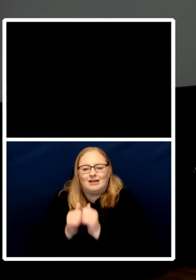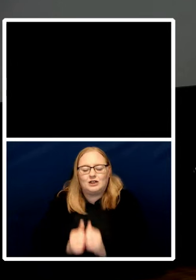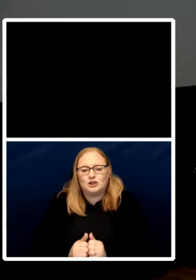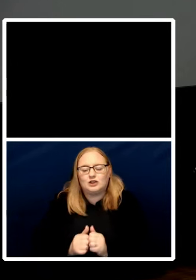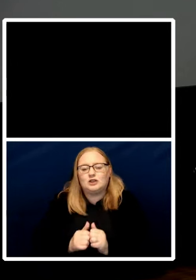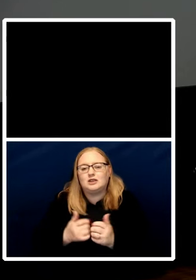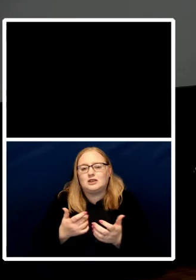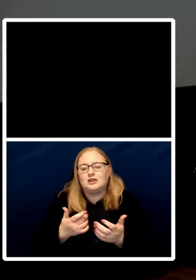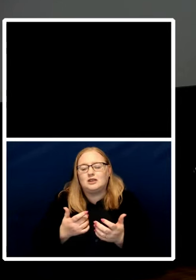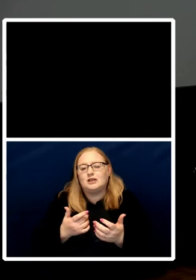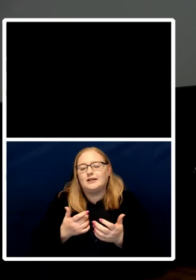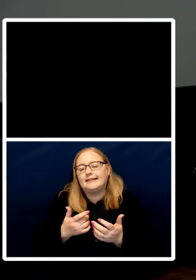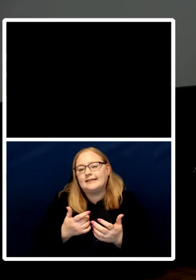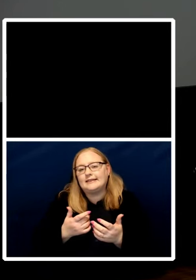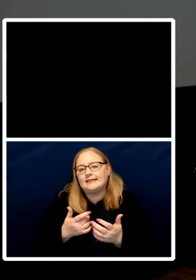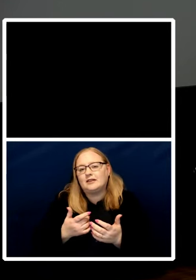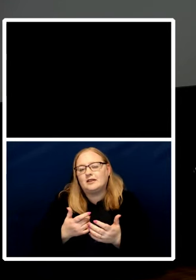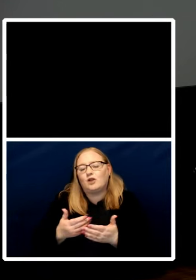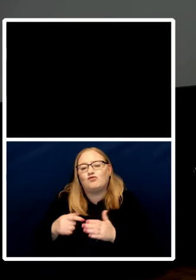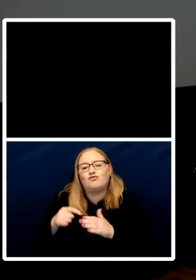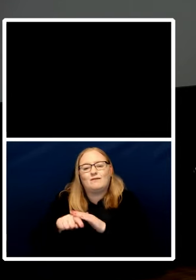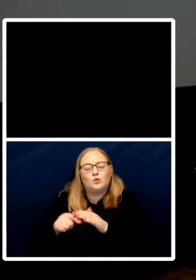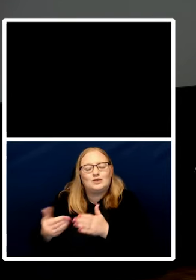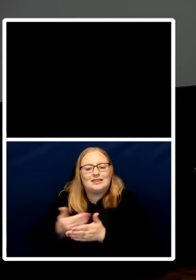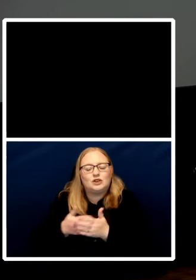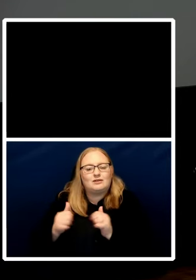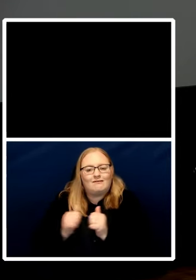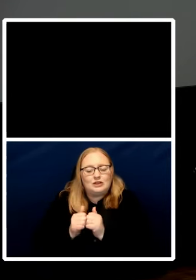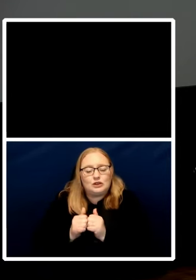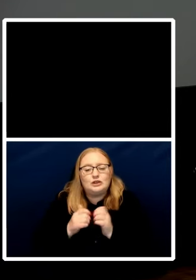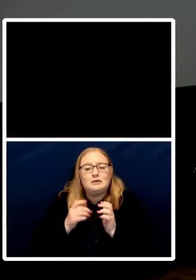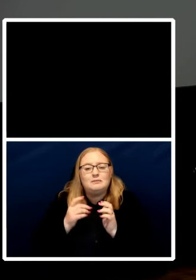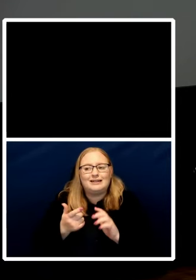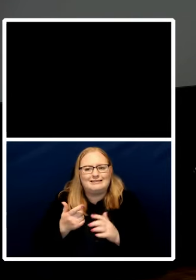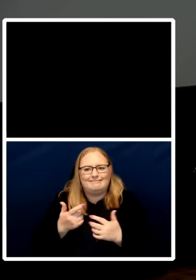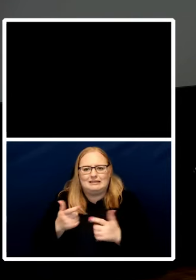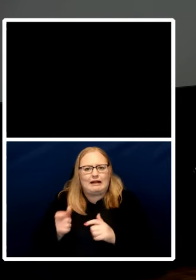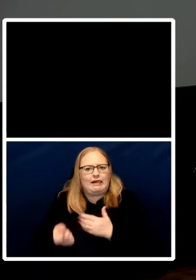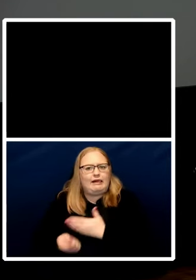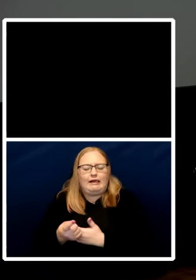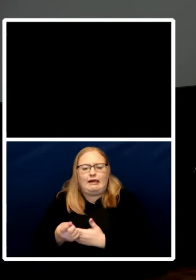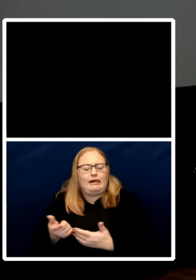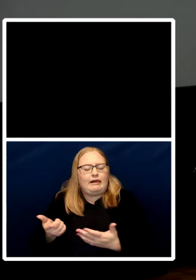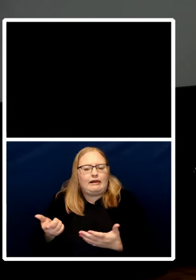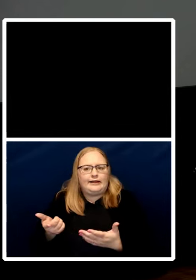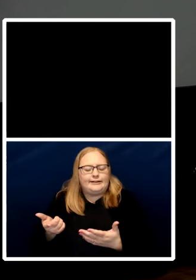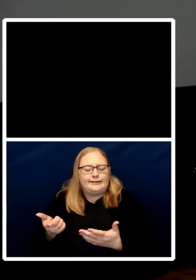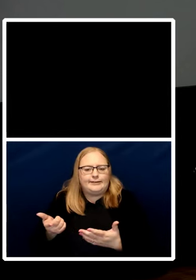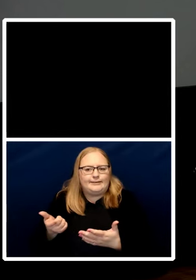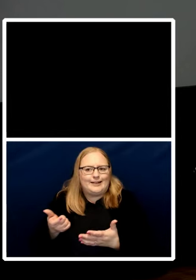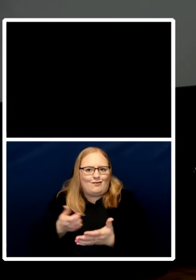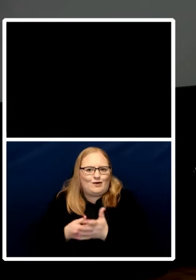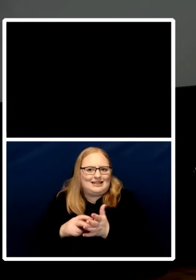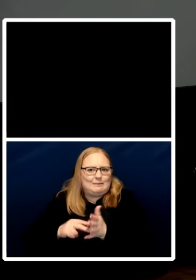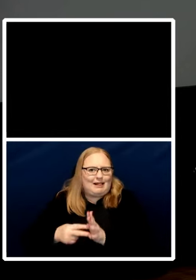agrees and yet this is happening and i think that the short answer is that we have to push back not